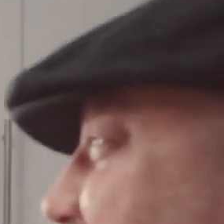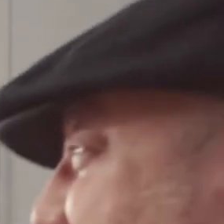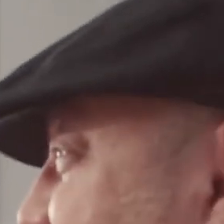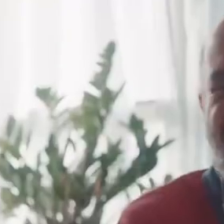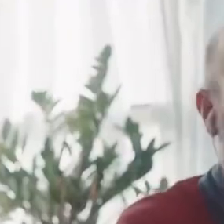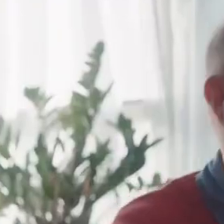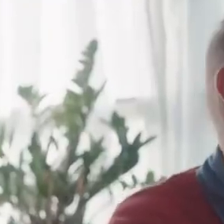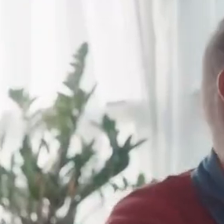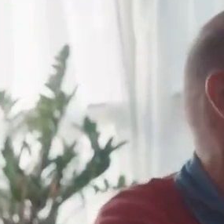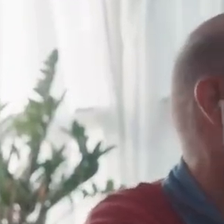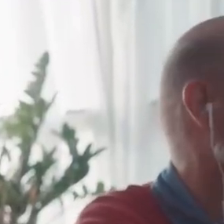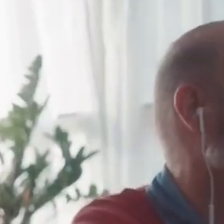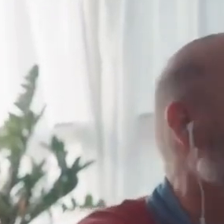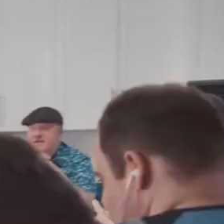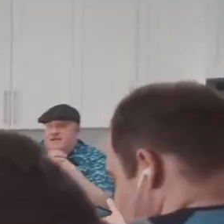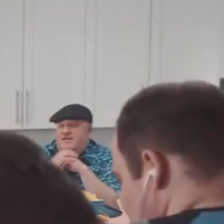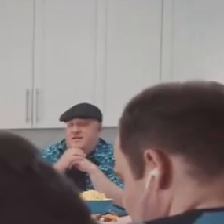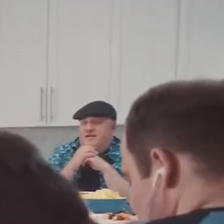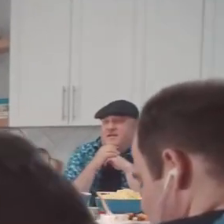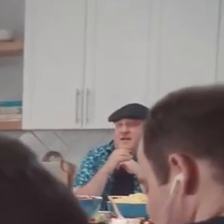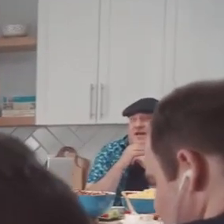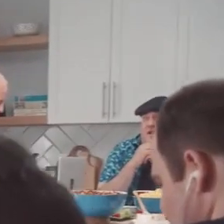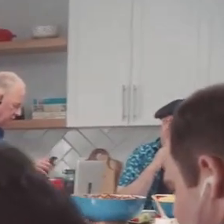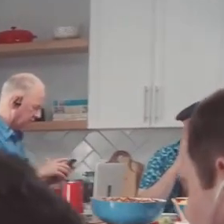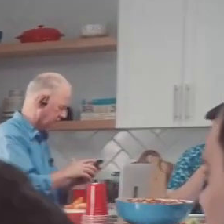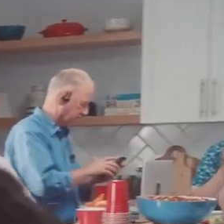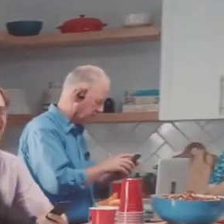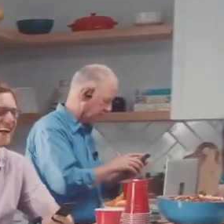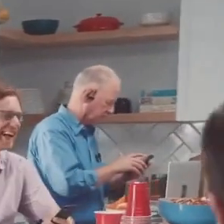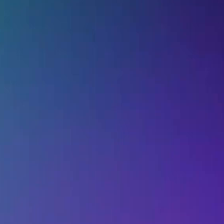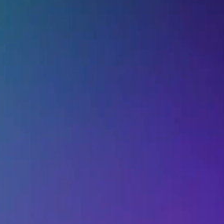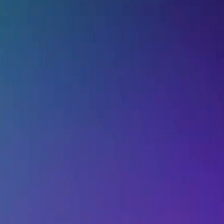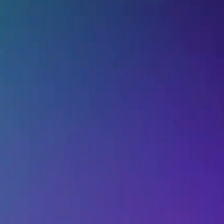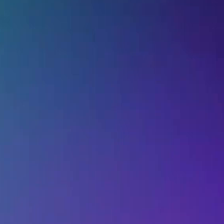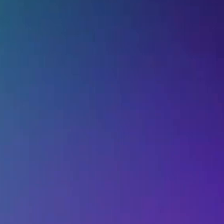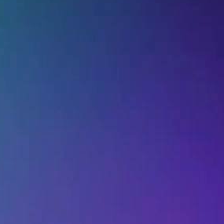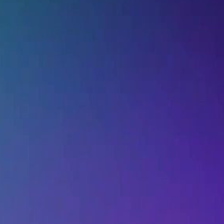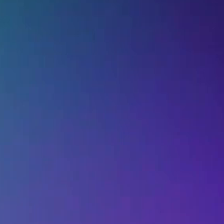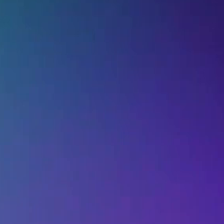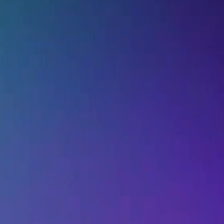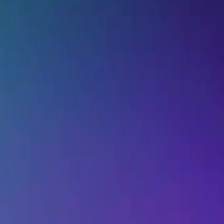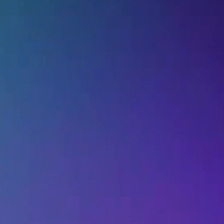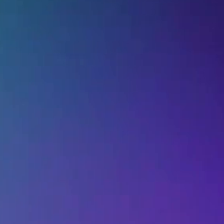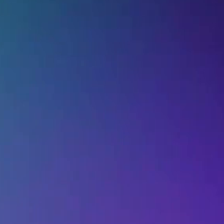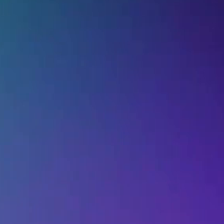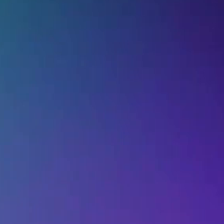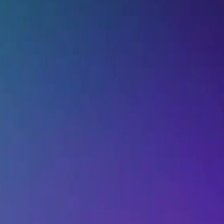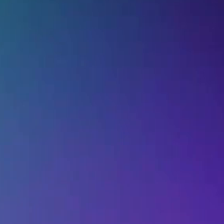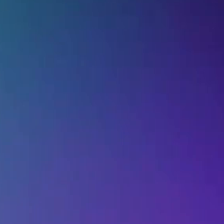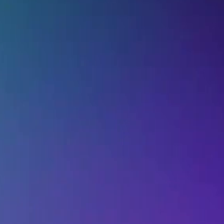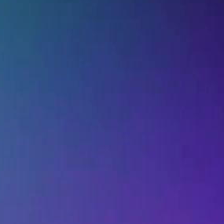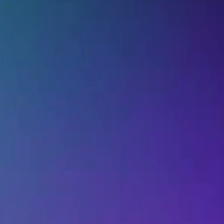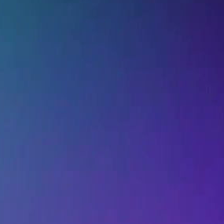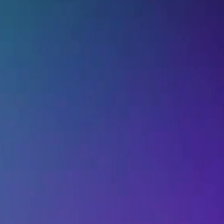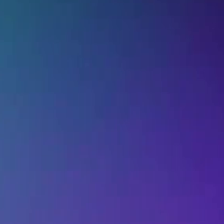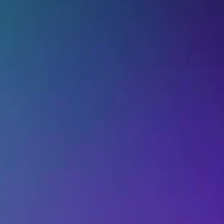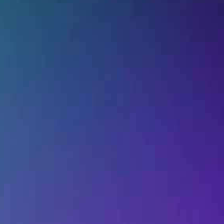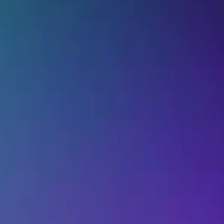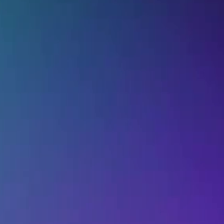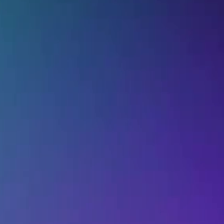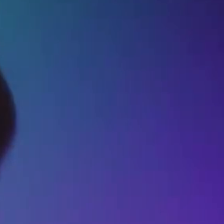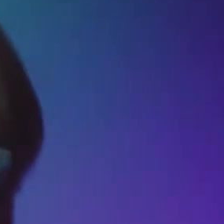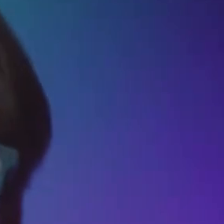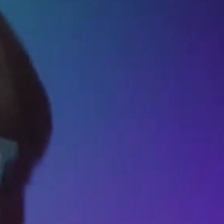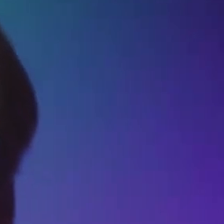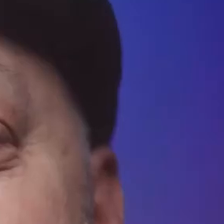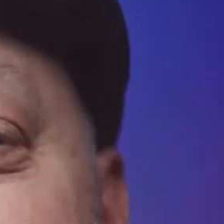having all these people here today, I think it's, it's amazing. Am I nervous? Yeah, sure. I'm a little bit nervous. Can it throw me off